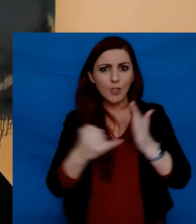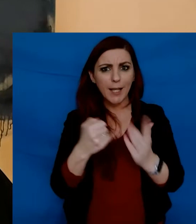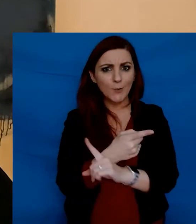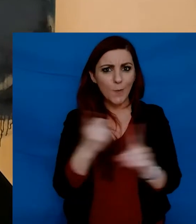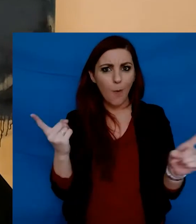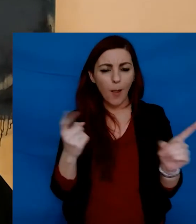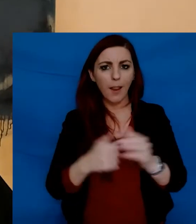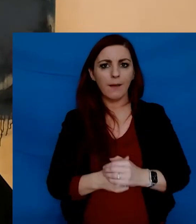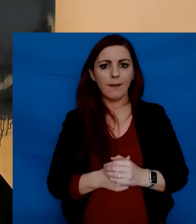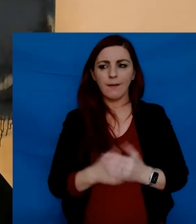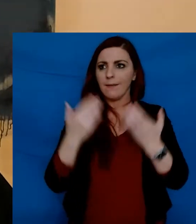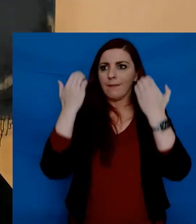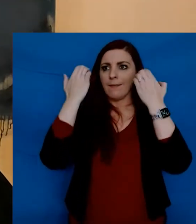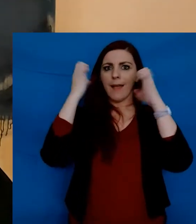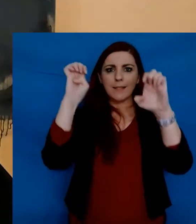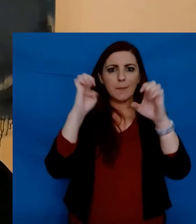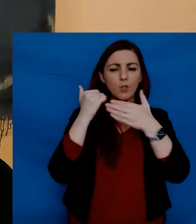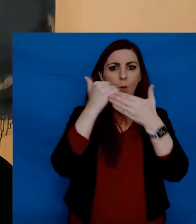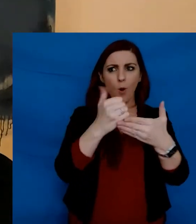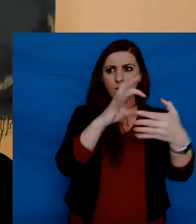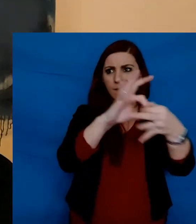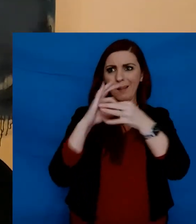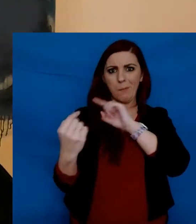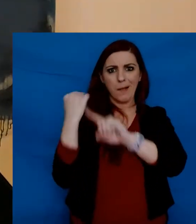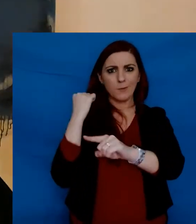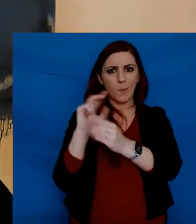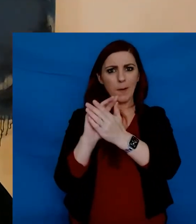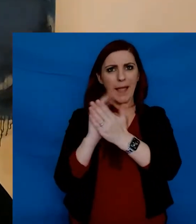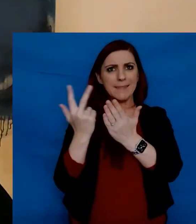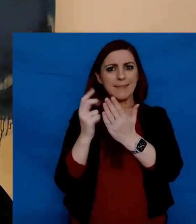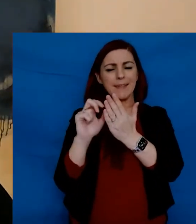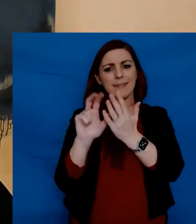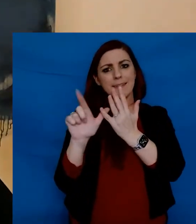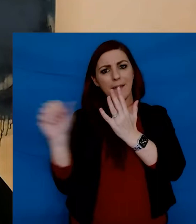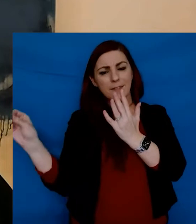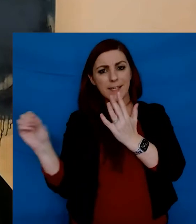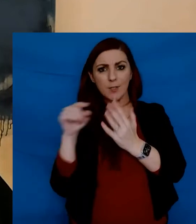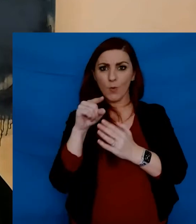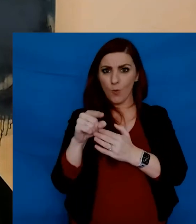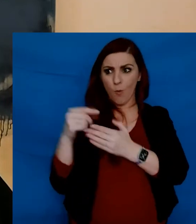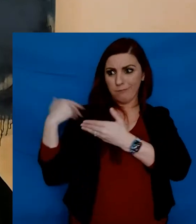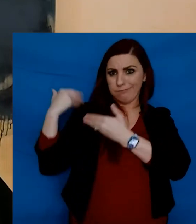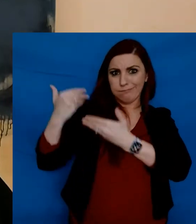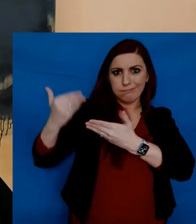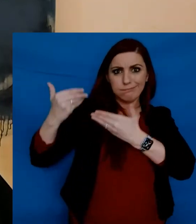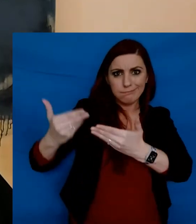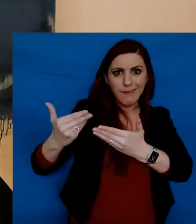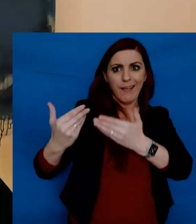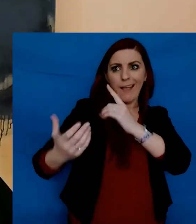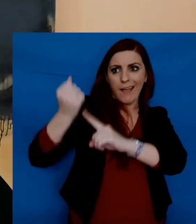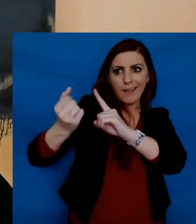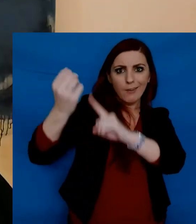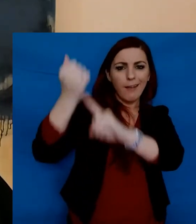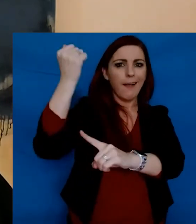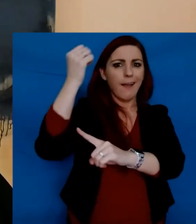congratulations. Exhibition awards date back to 1870. So you are following a long line of